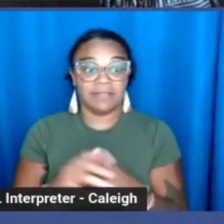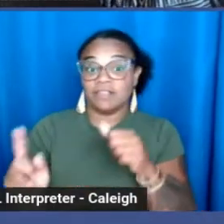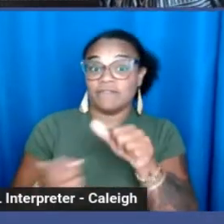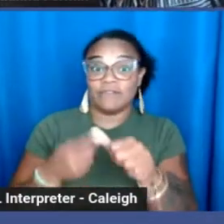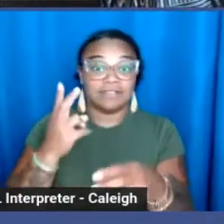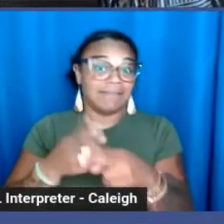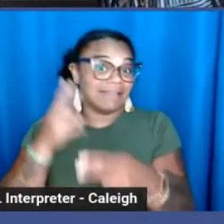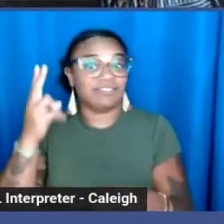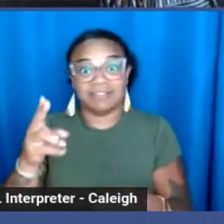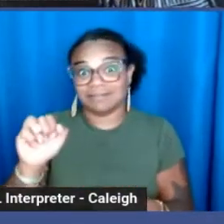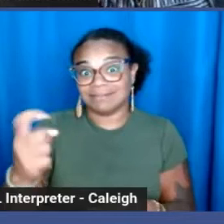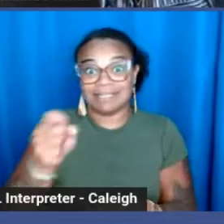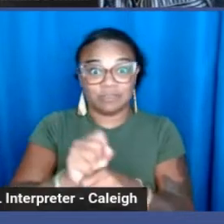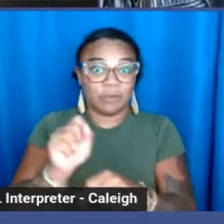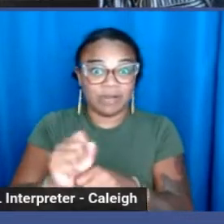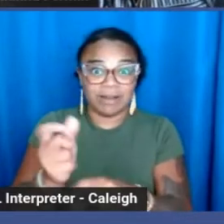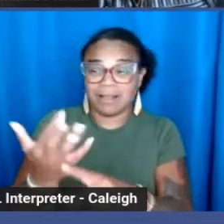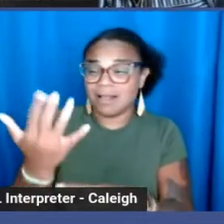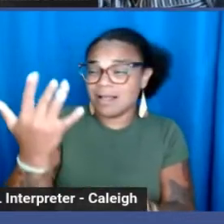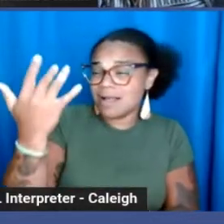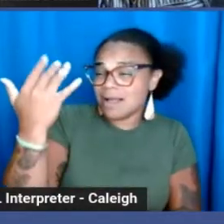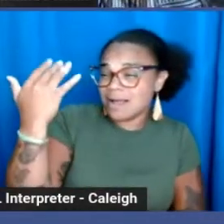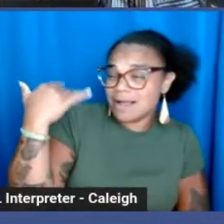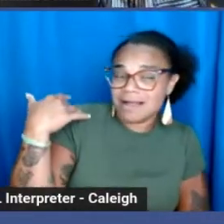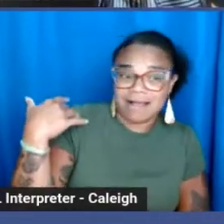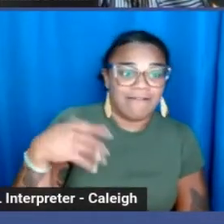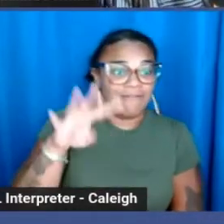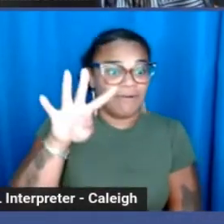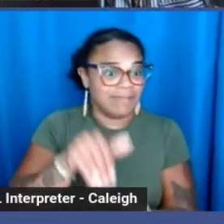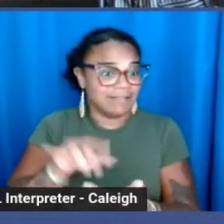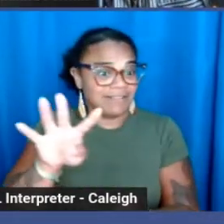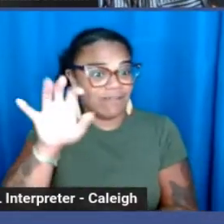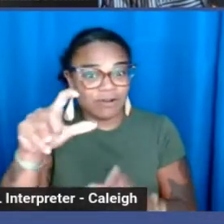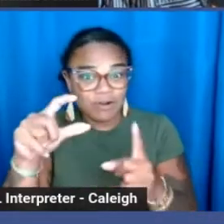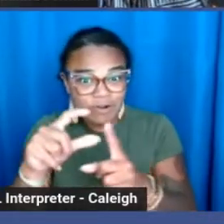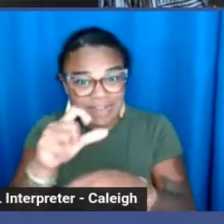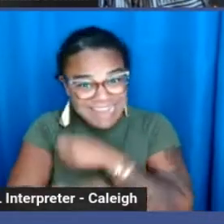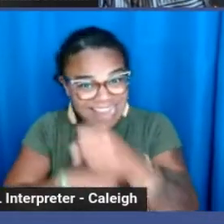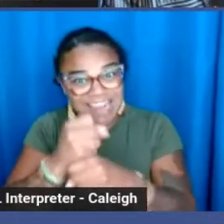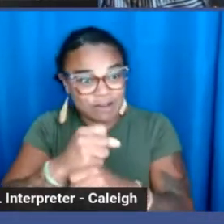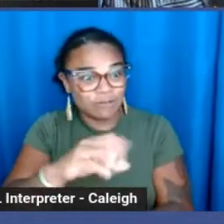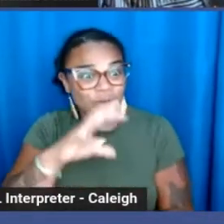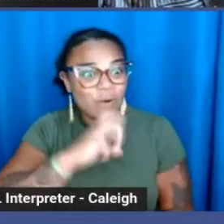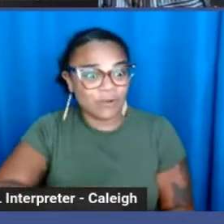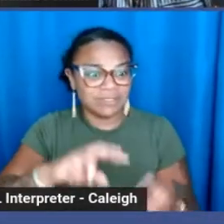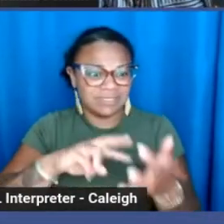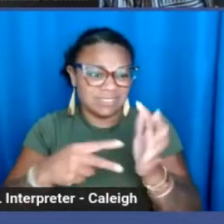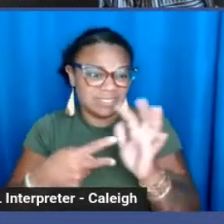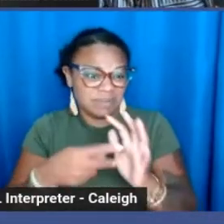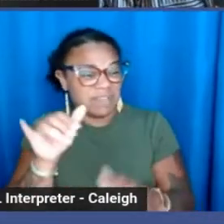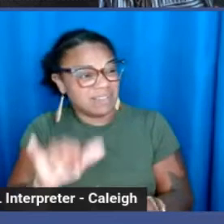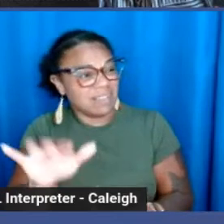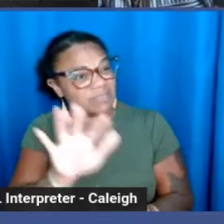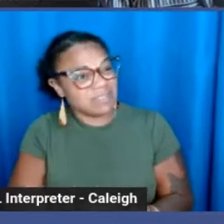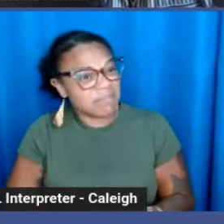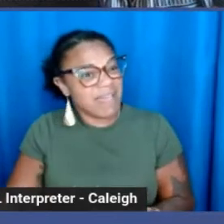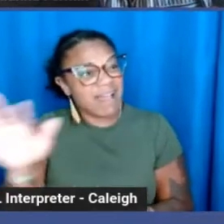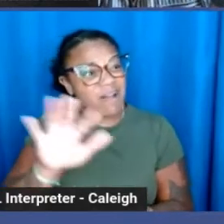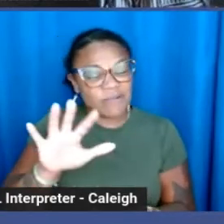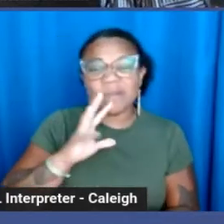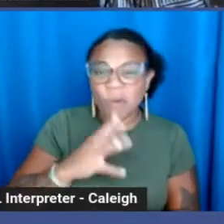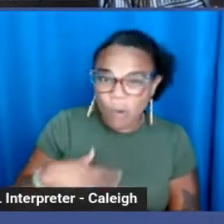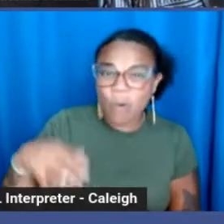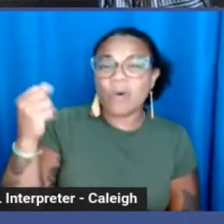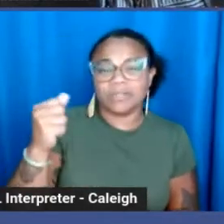4,400 years old, which puts it close to precise as one of the oldest professions